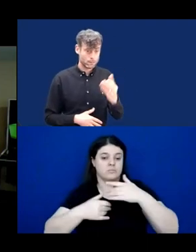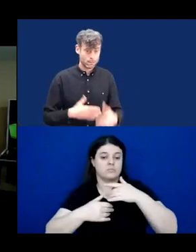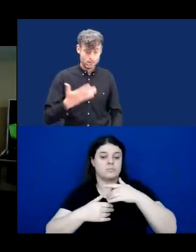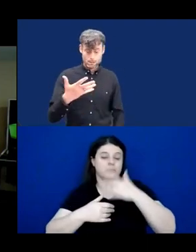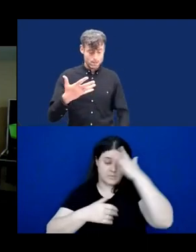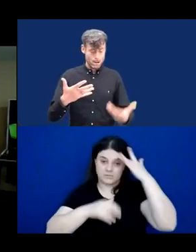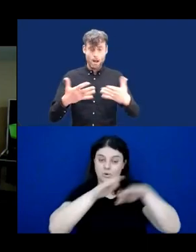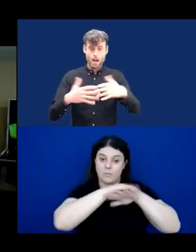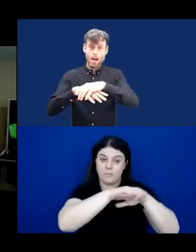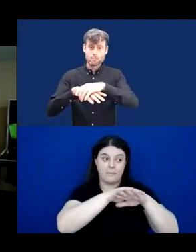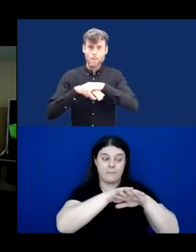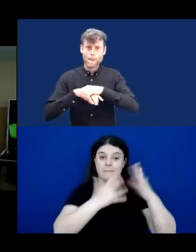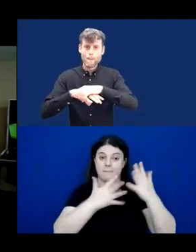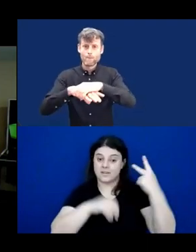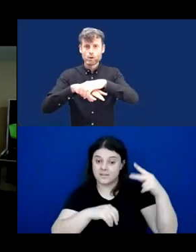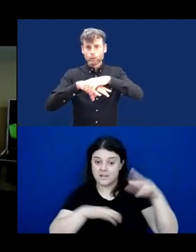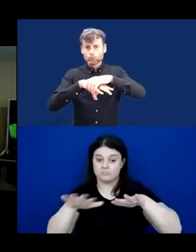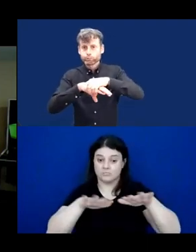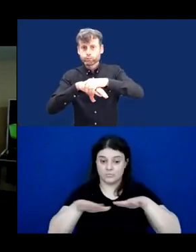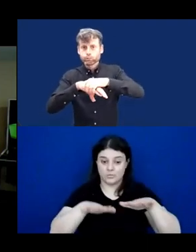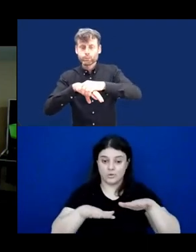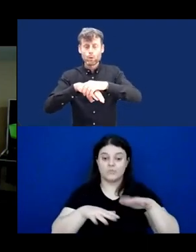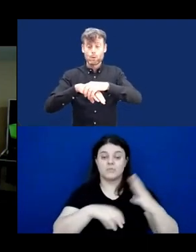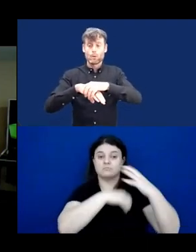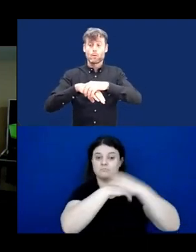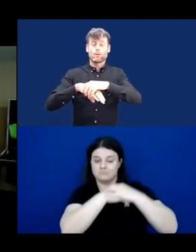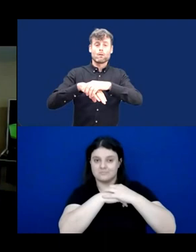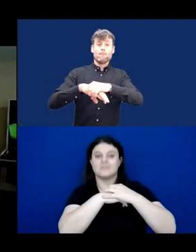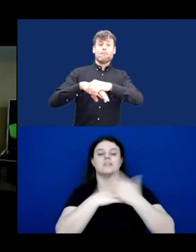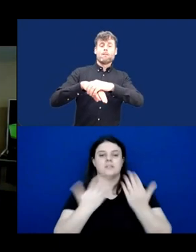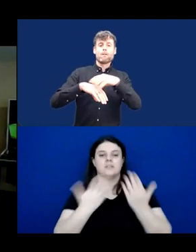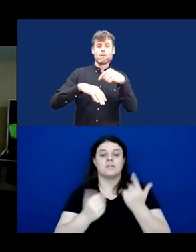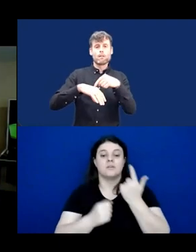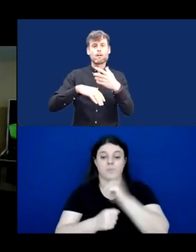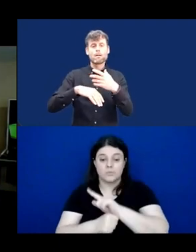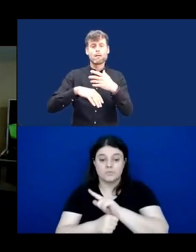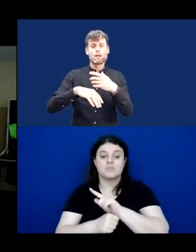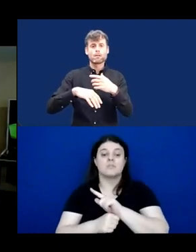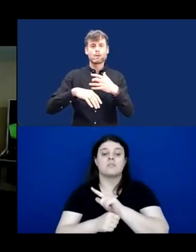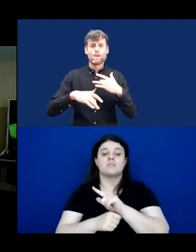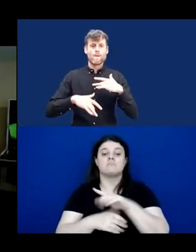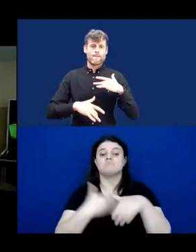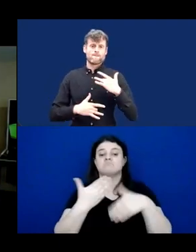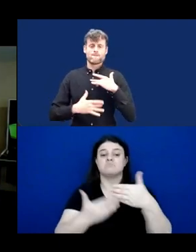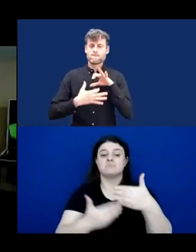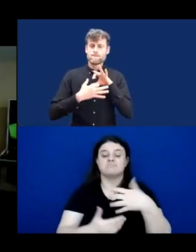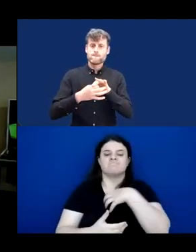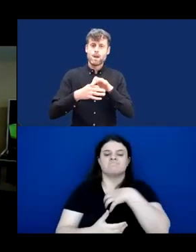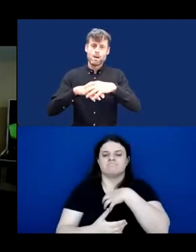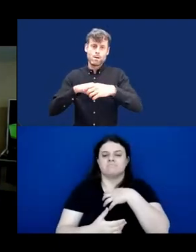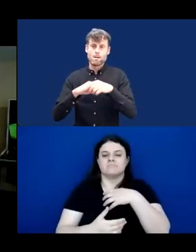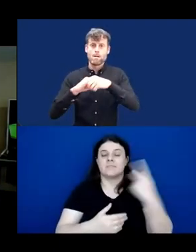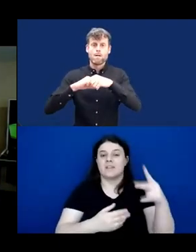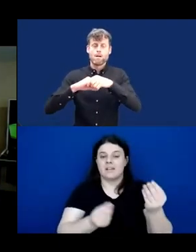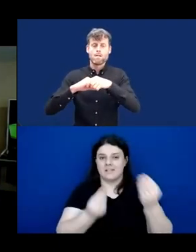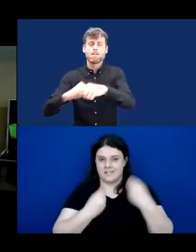movement, through the pressure that they're touching me with, through the feeling that they're giving me. All of their